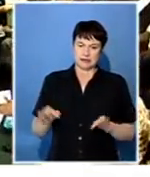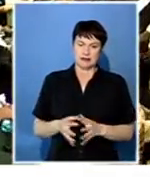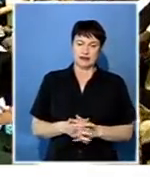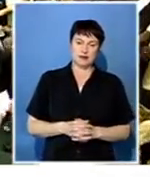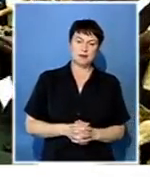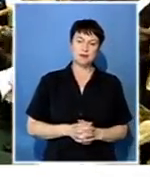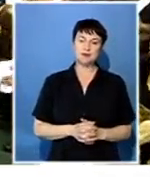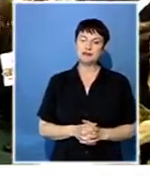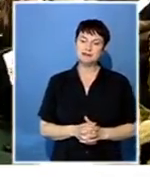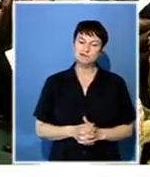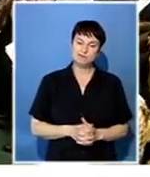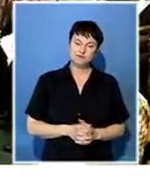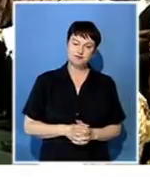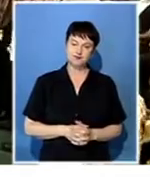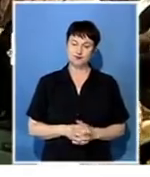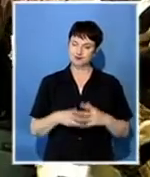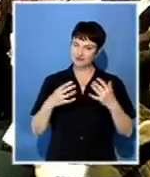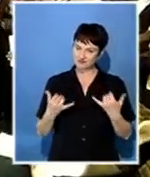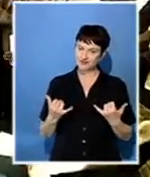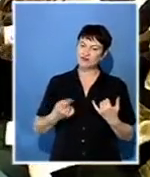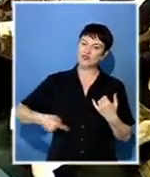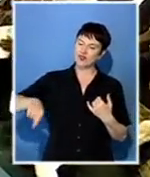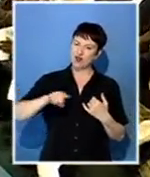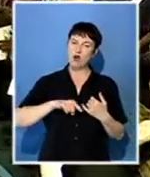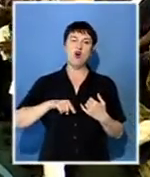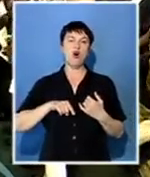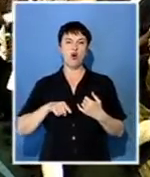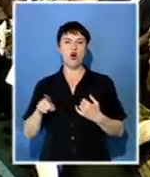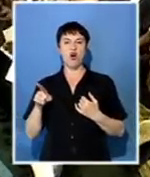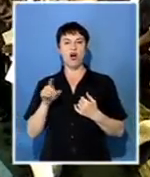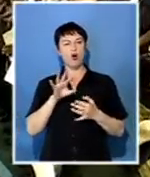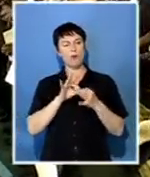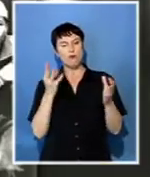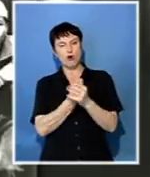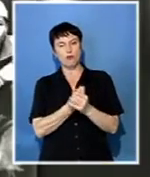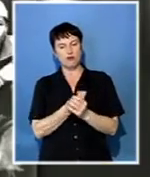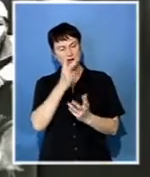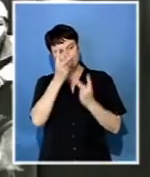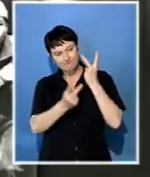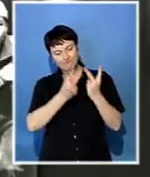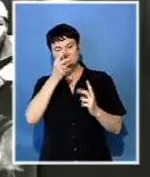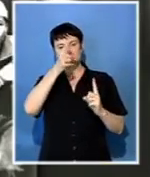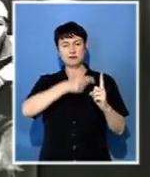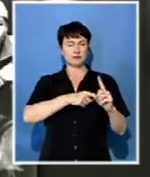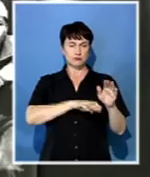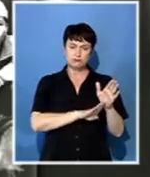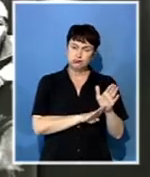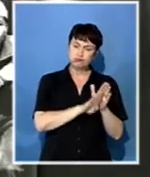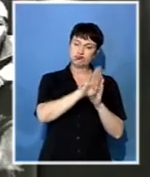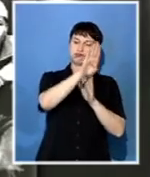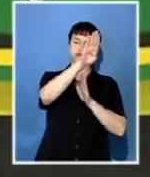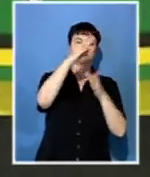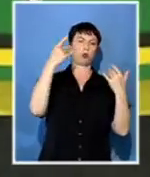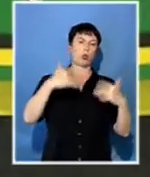And now a feat in Seabute by those who lived with him and witnessed his rise to